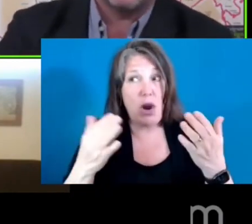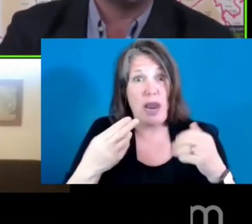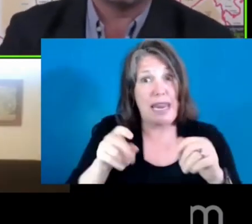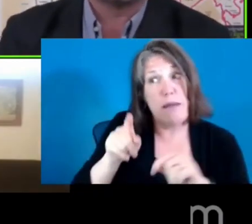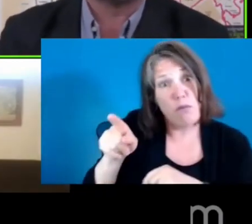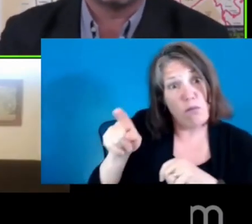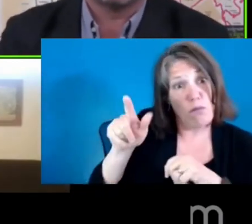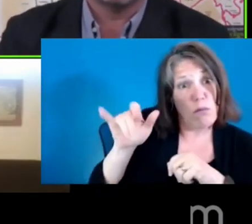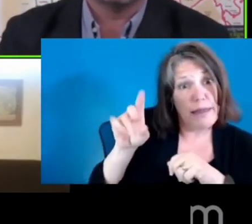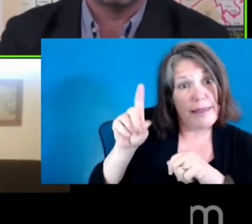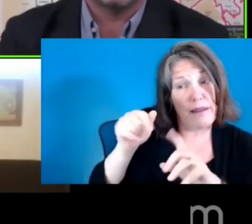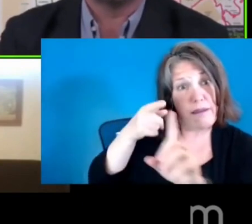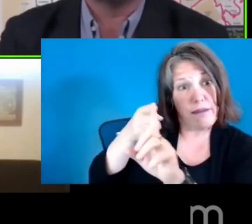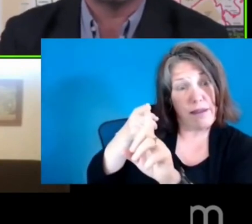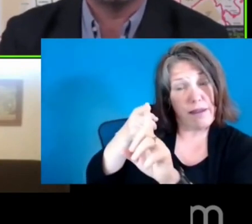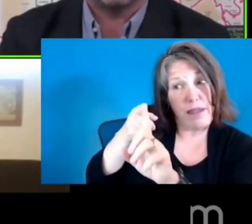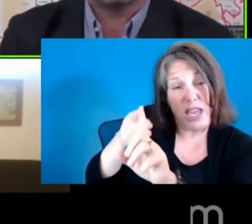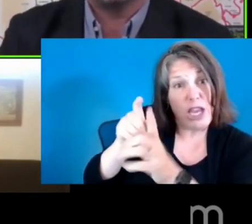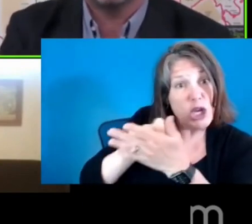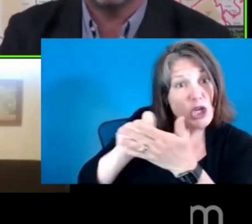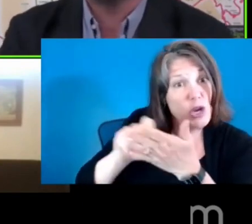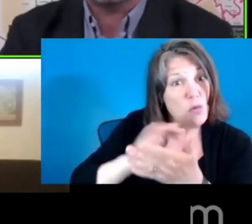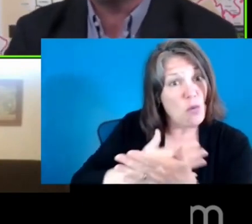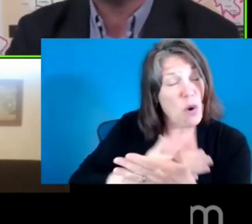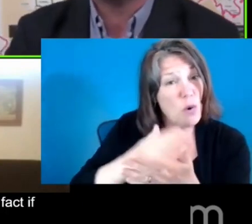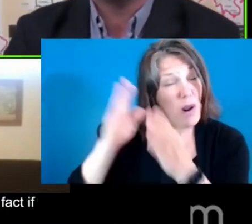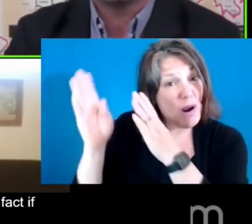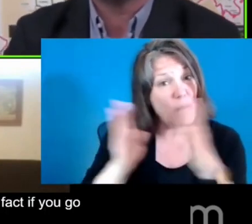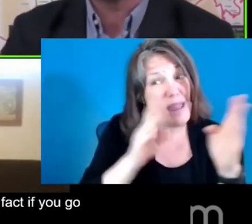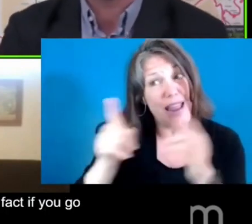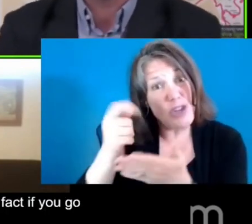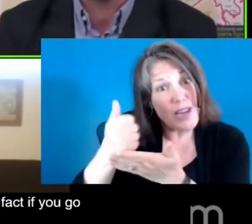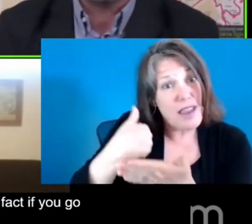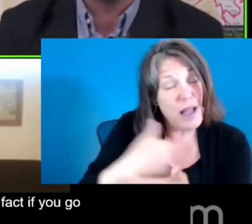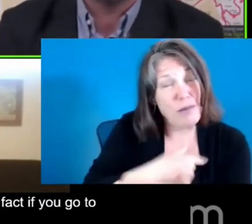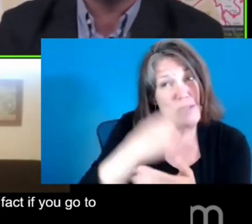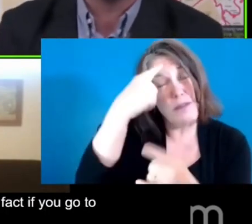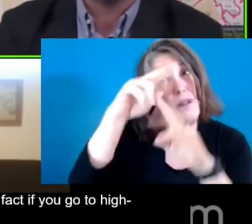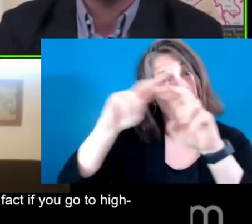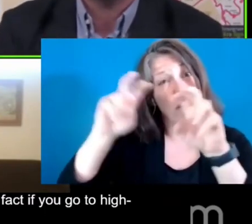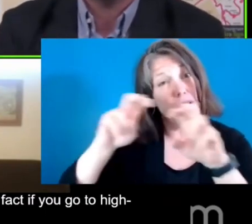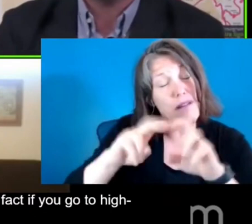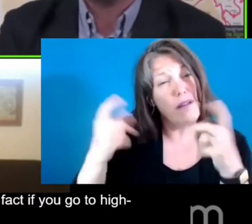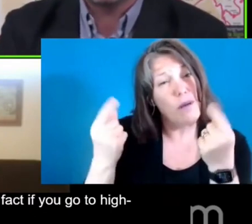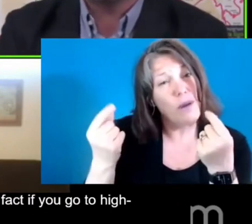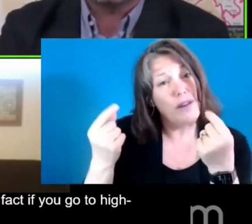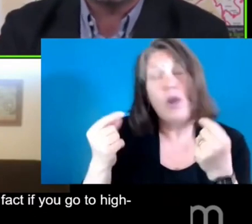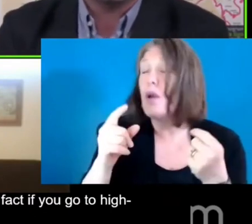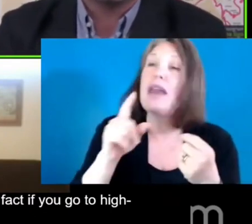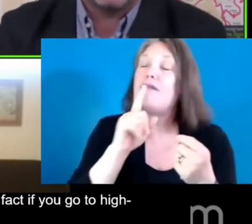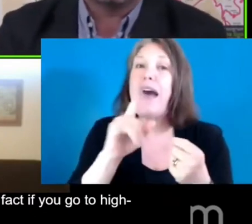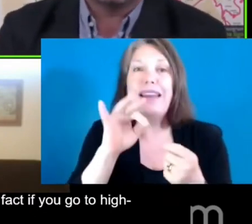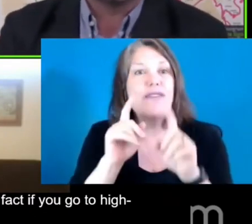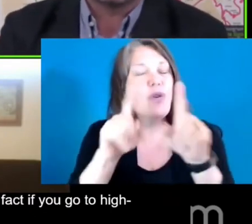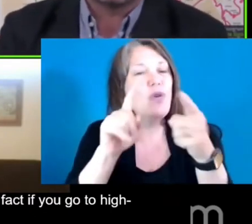She helped us think through what to do. In fact, if you go to high performing education systems anywhere in the world, the chances